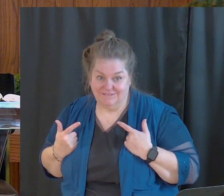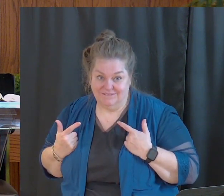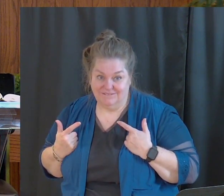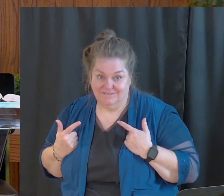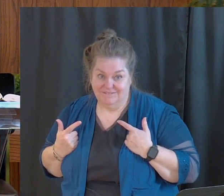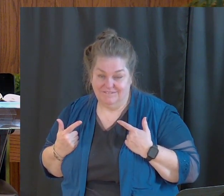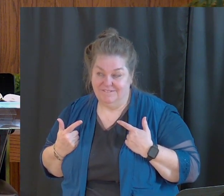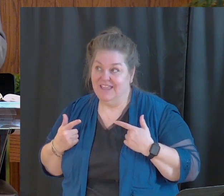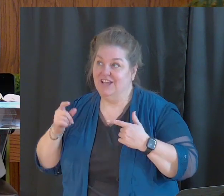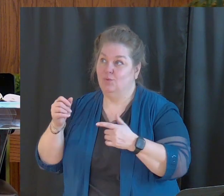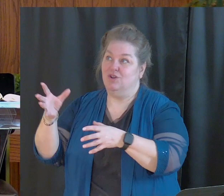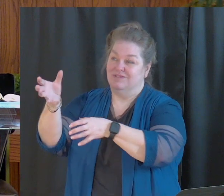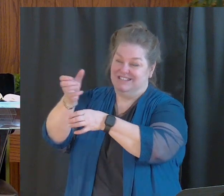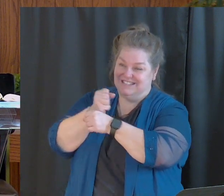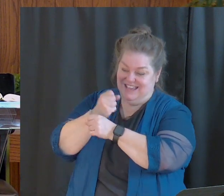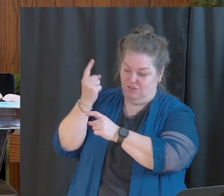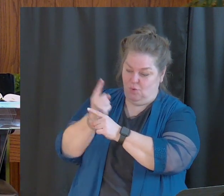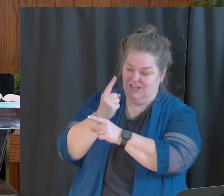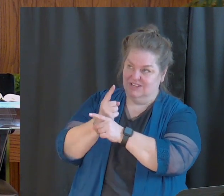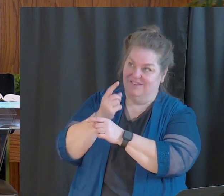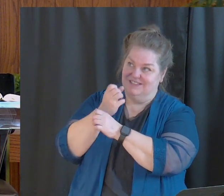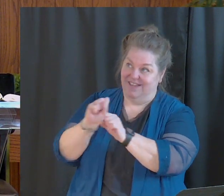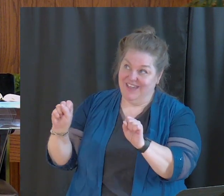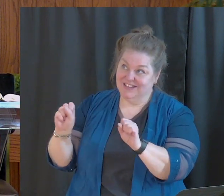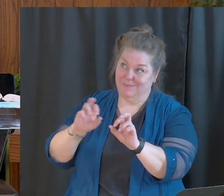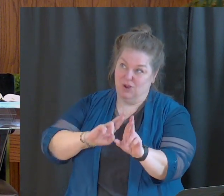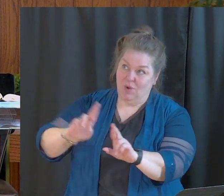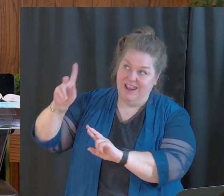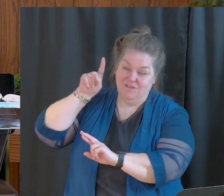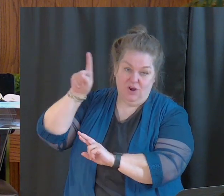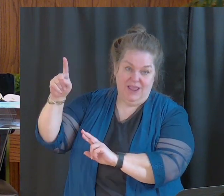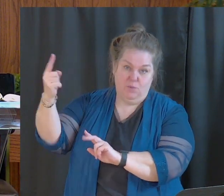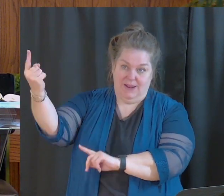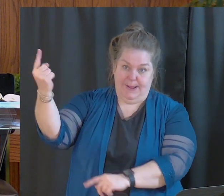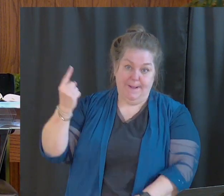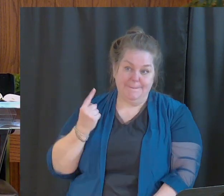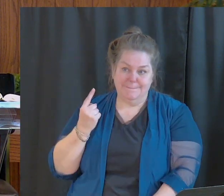righteousness and salvation and be ready for Him when He comes back. What do we want?